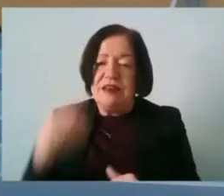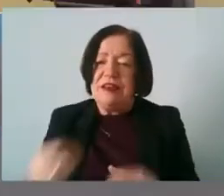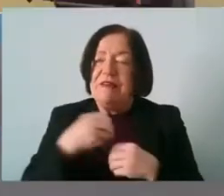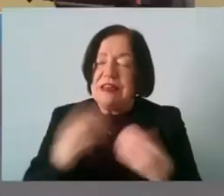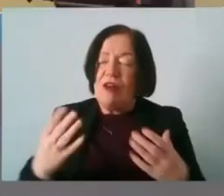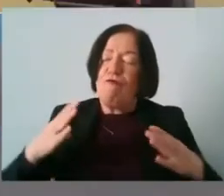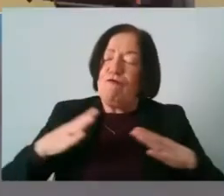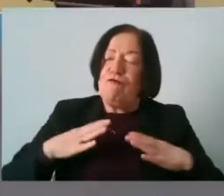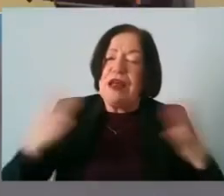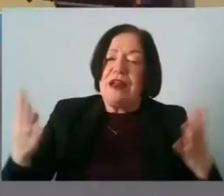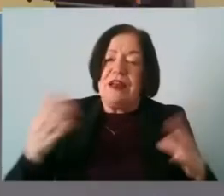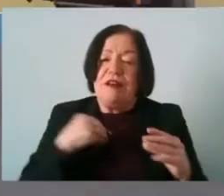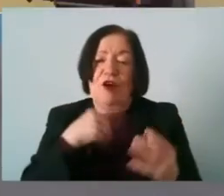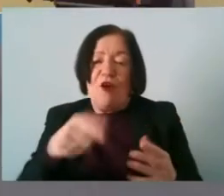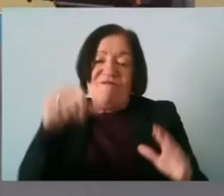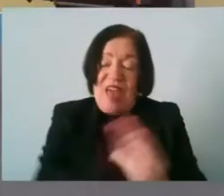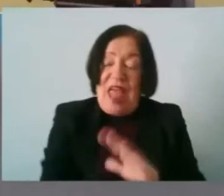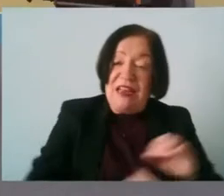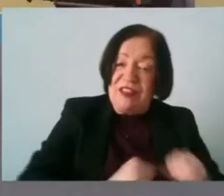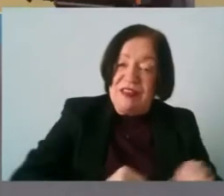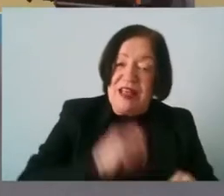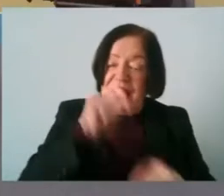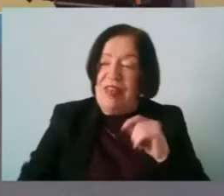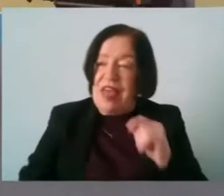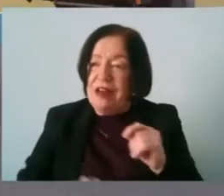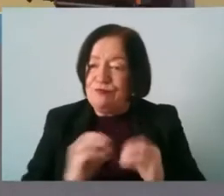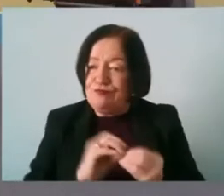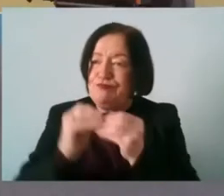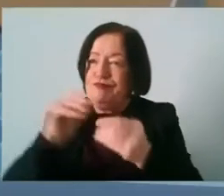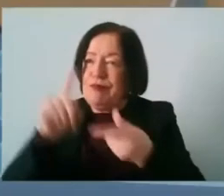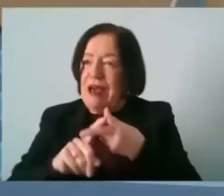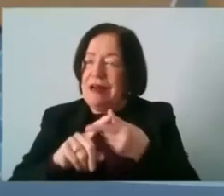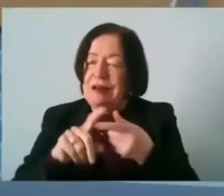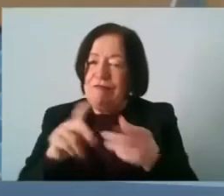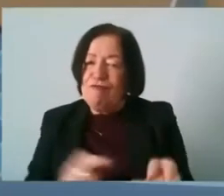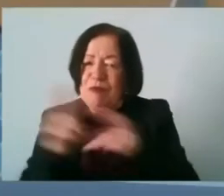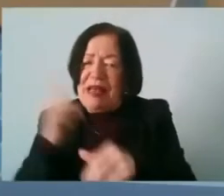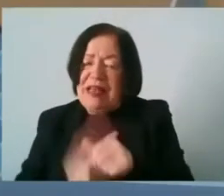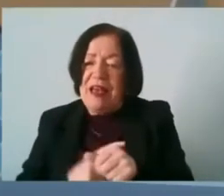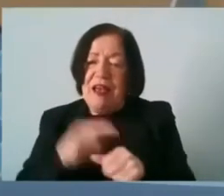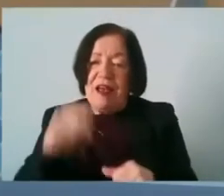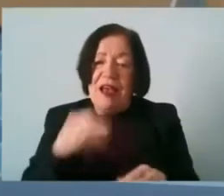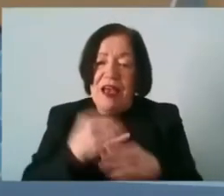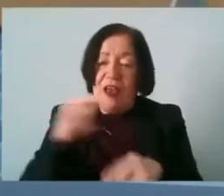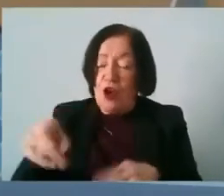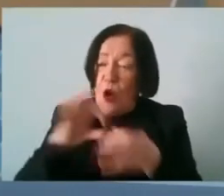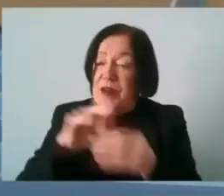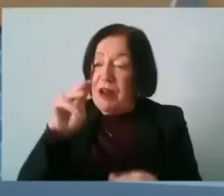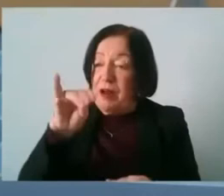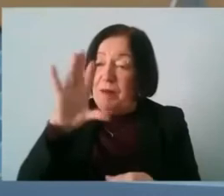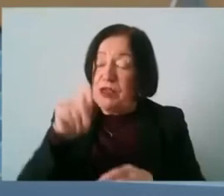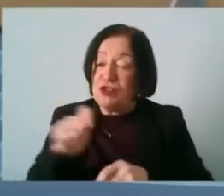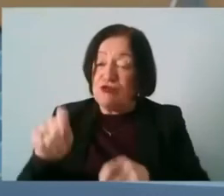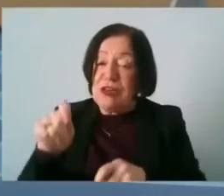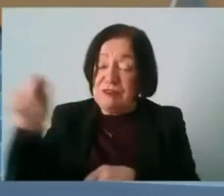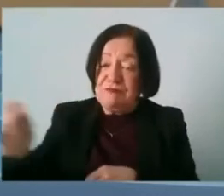to fail in the space and iterate and innovate and but we've really brilliant your hometown mill street we've we've a good connection with joshan um